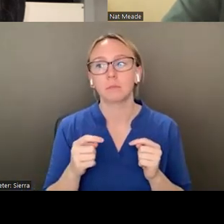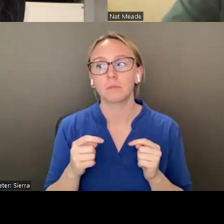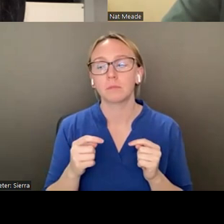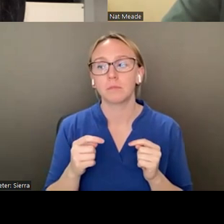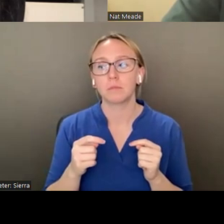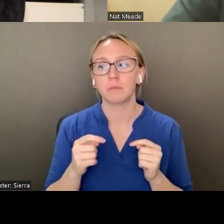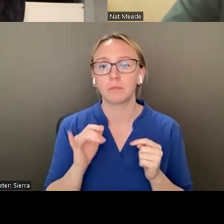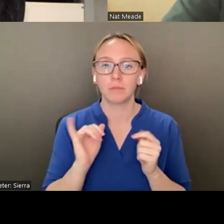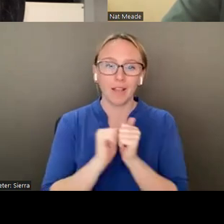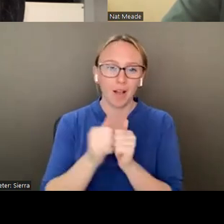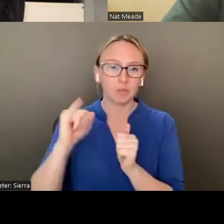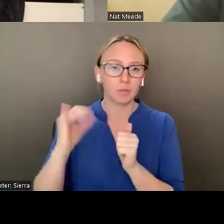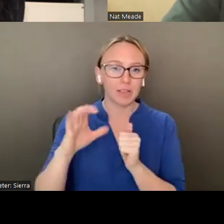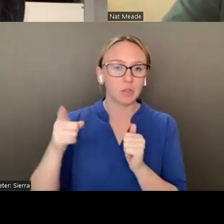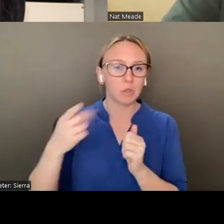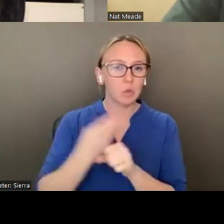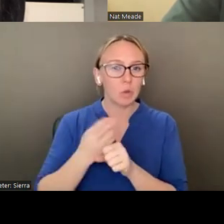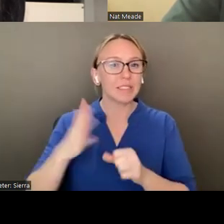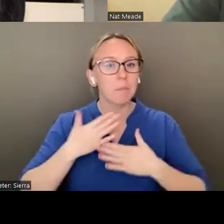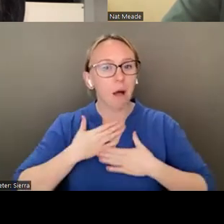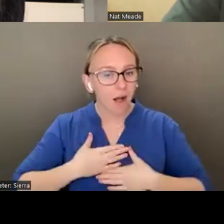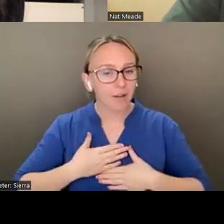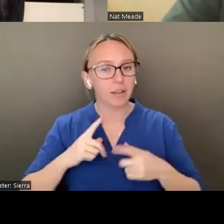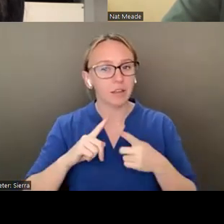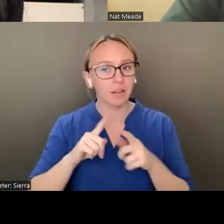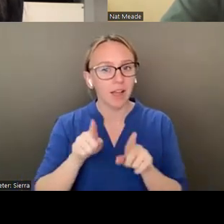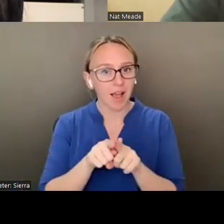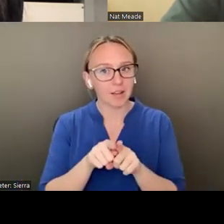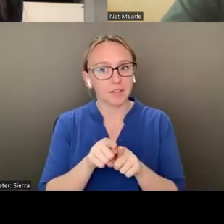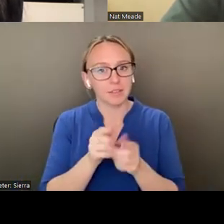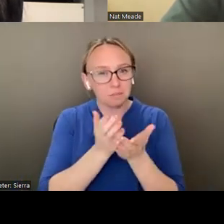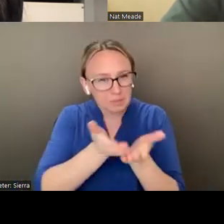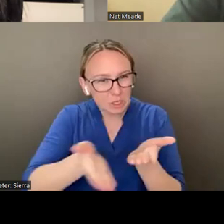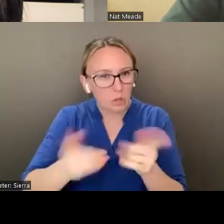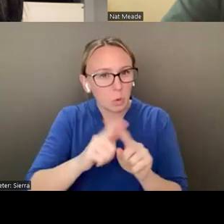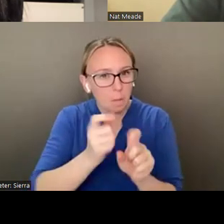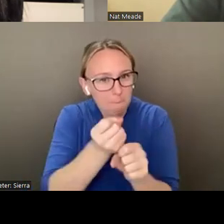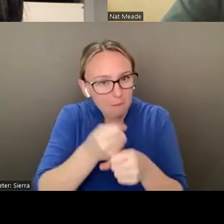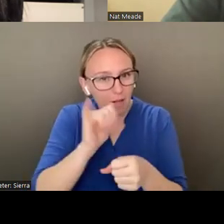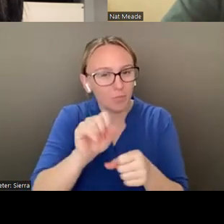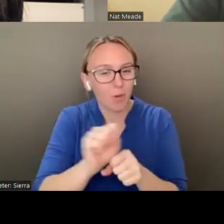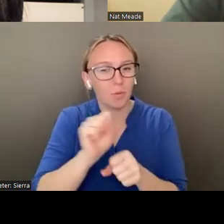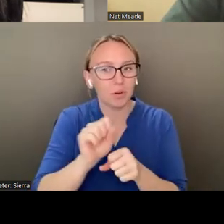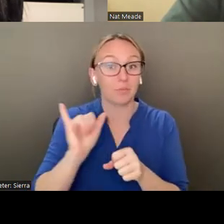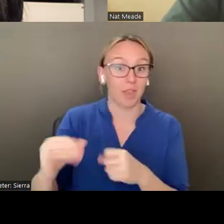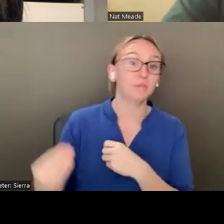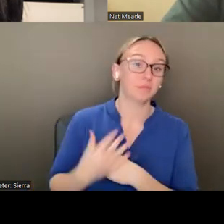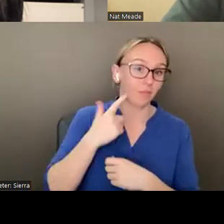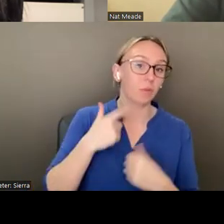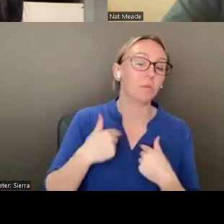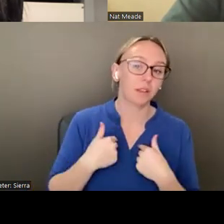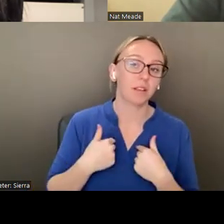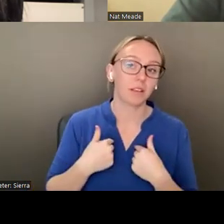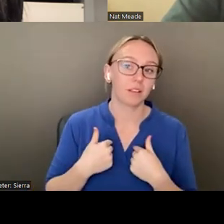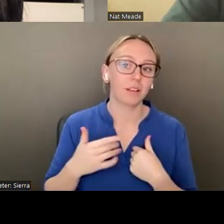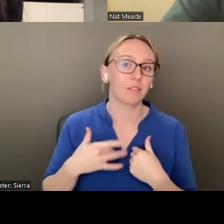used his body as the material in making the work. I think that that for me as an artist, I find that